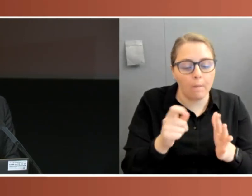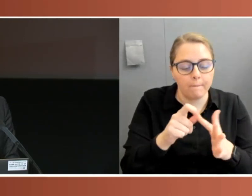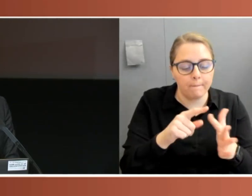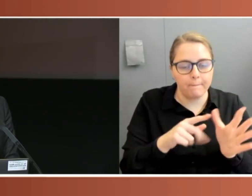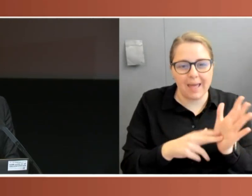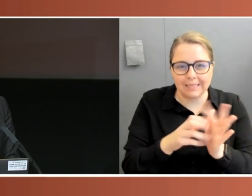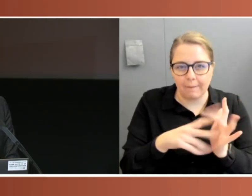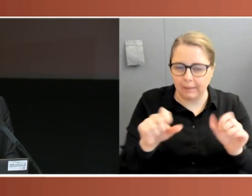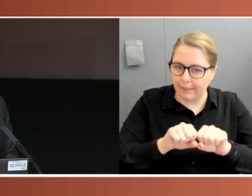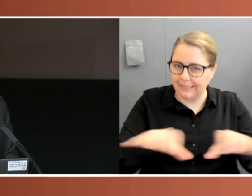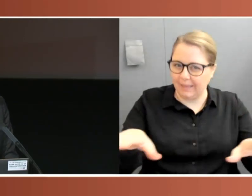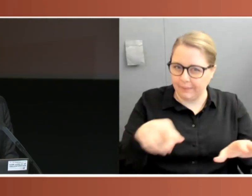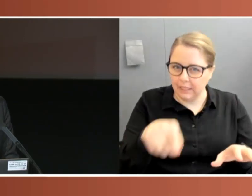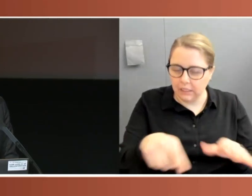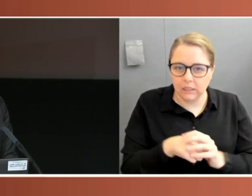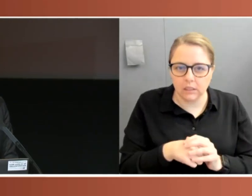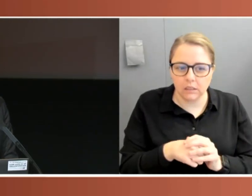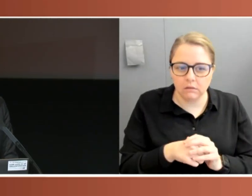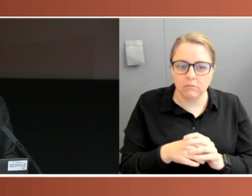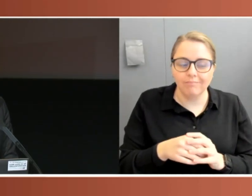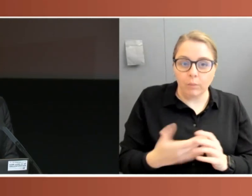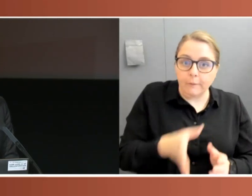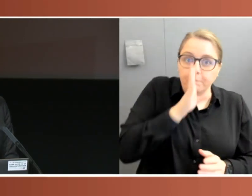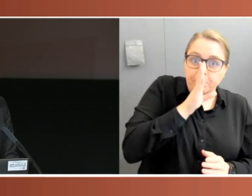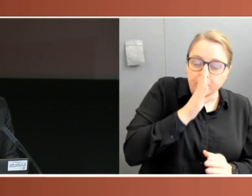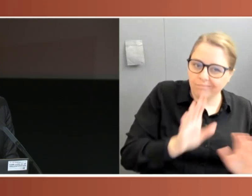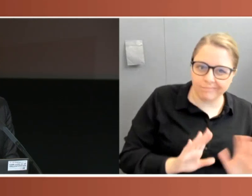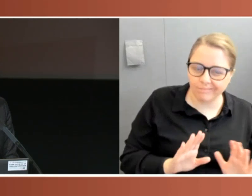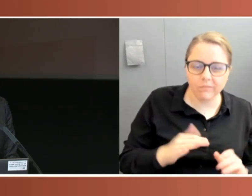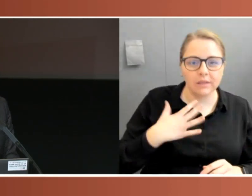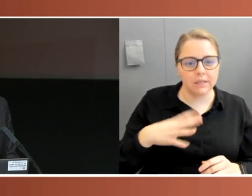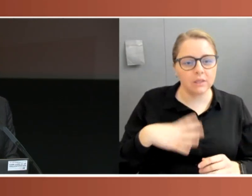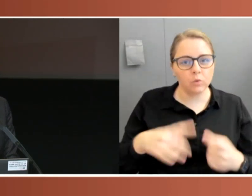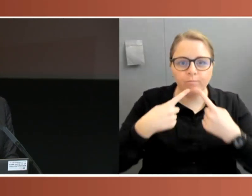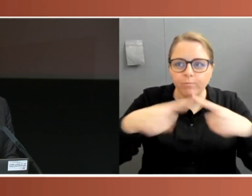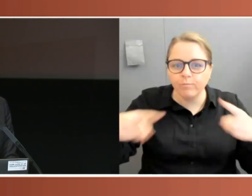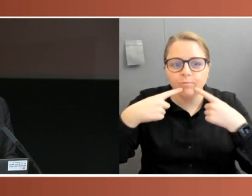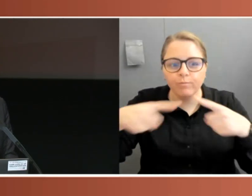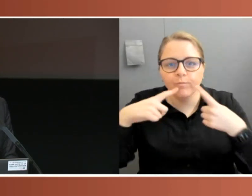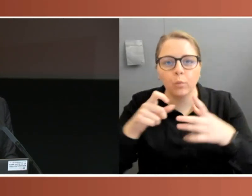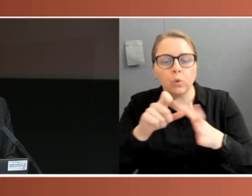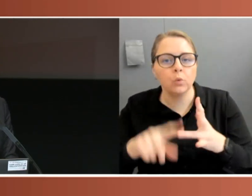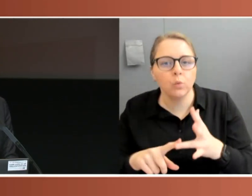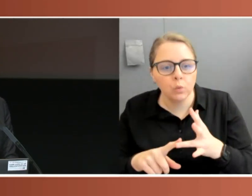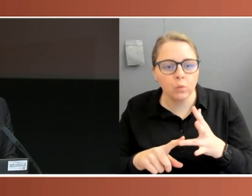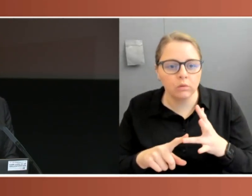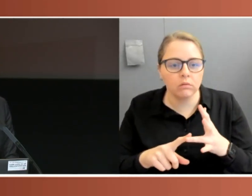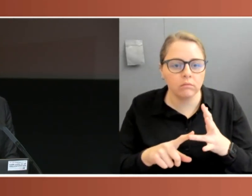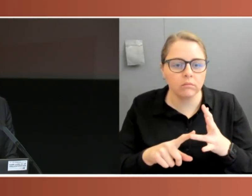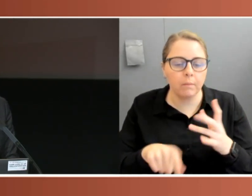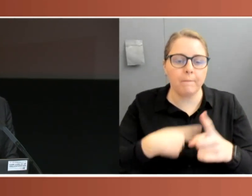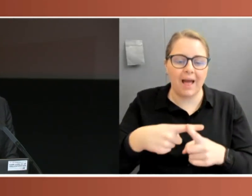often needed. It's about maintaining public confidence. And critically, it's about maintaining participatory governance.